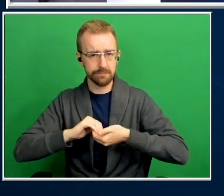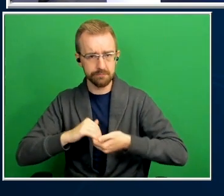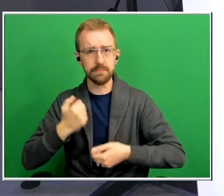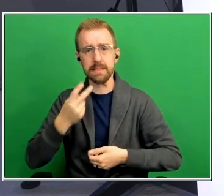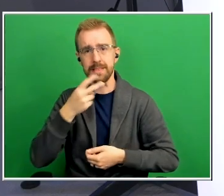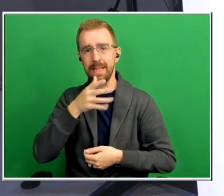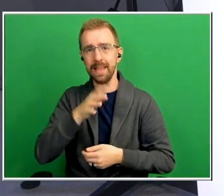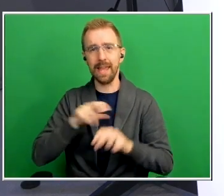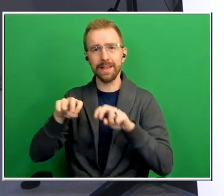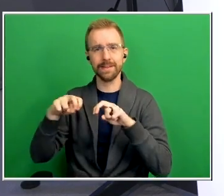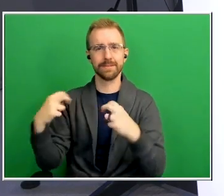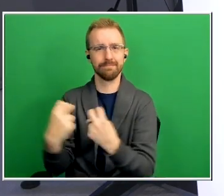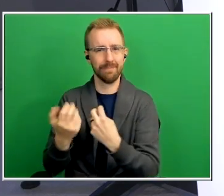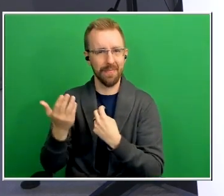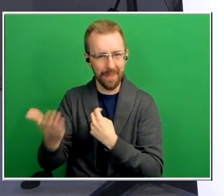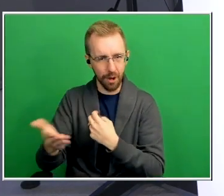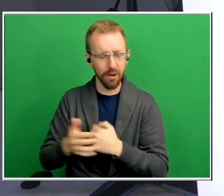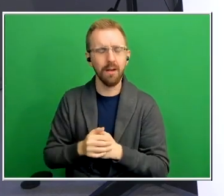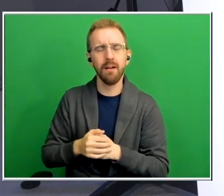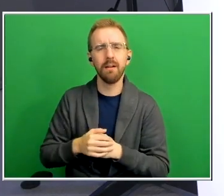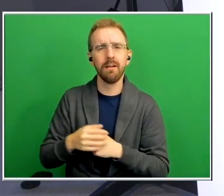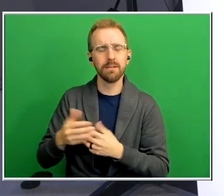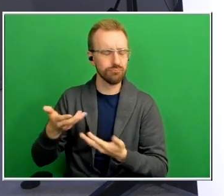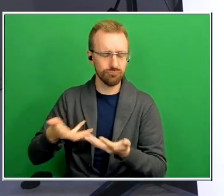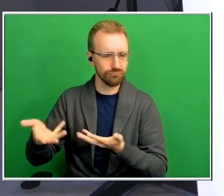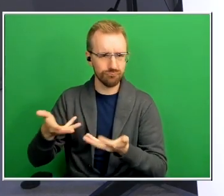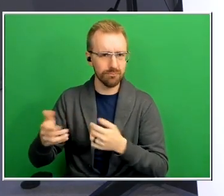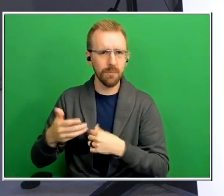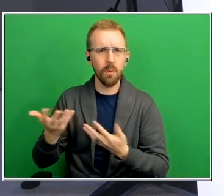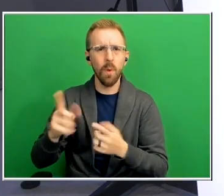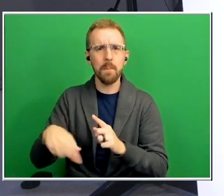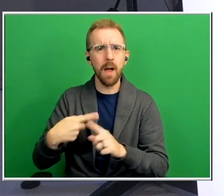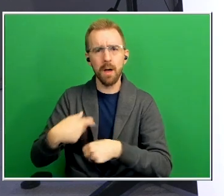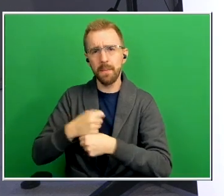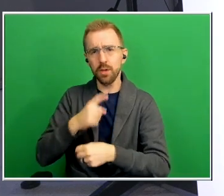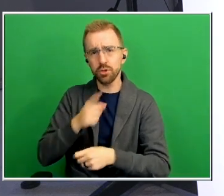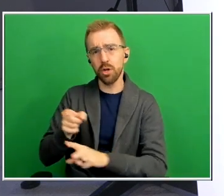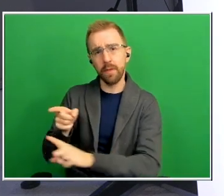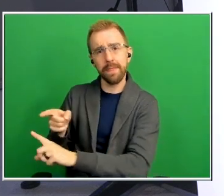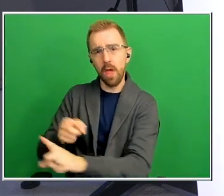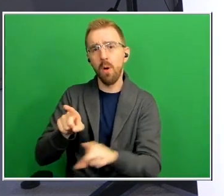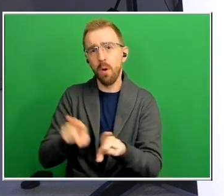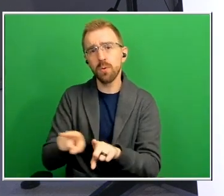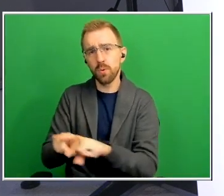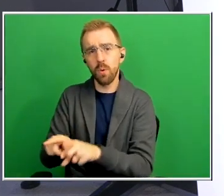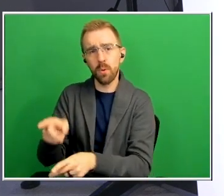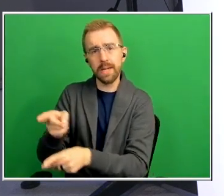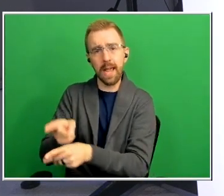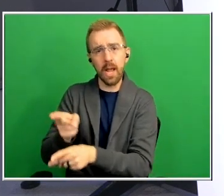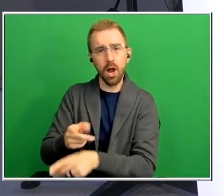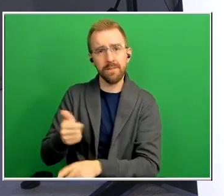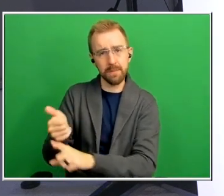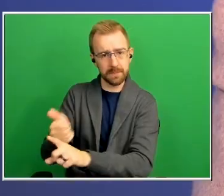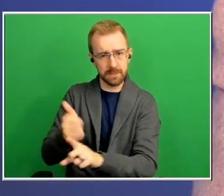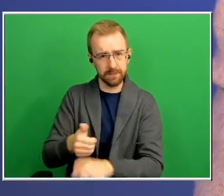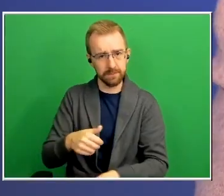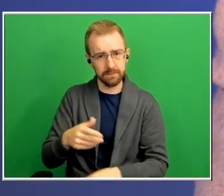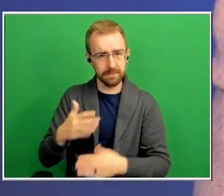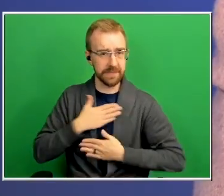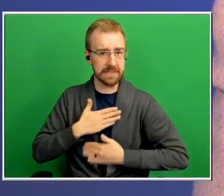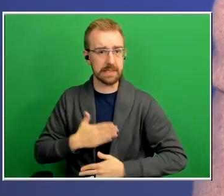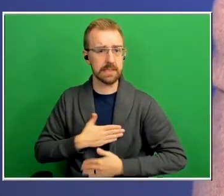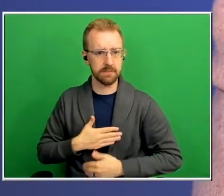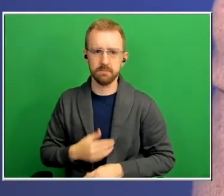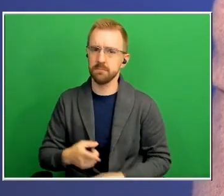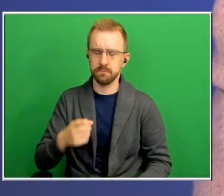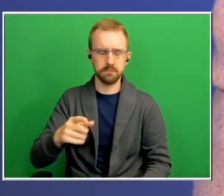there um visiting but what about making sure our caregivers are also taking care of themselves physically yeah that's that's important